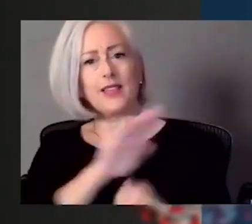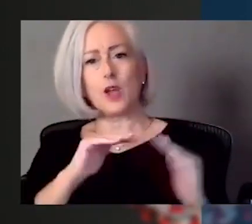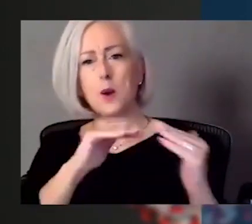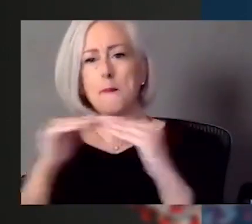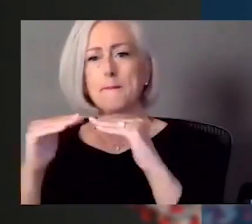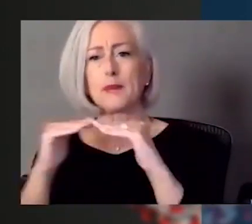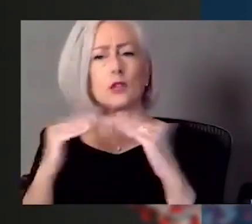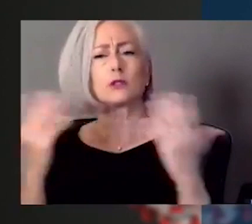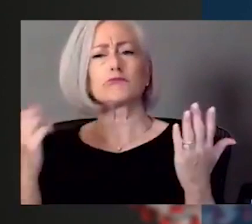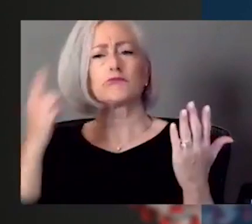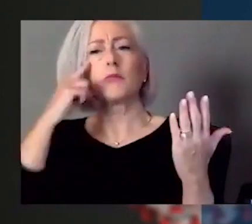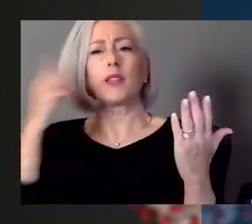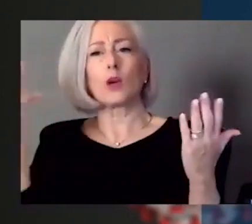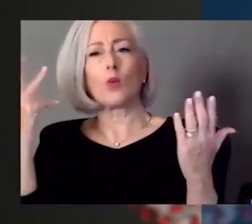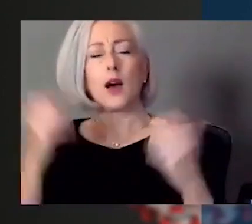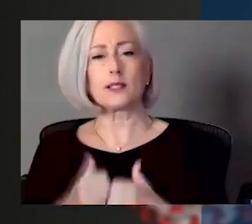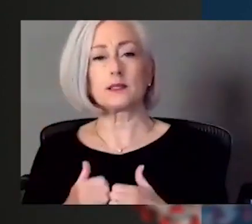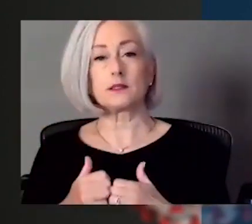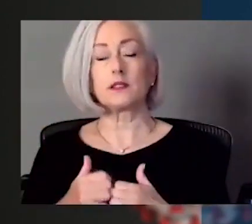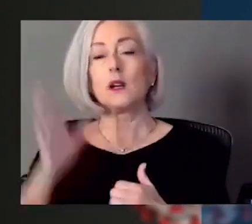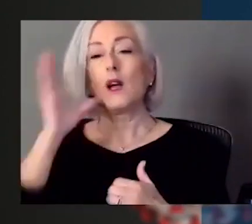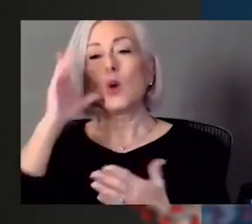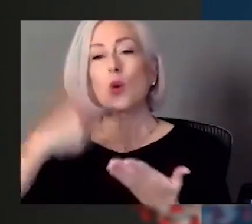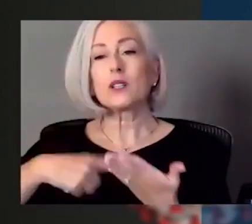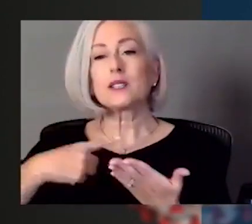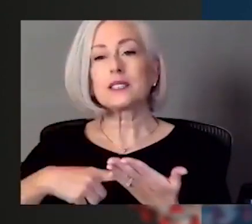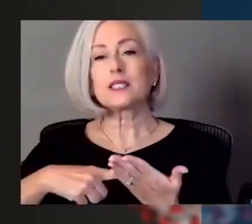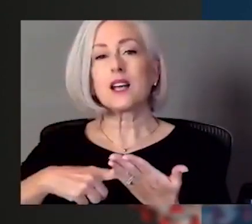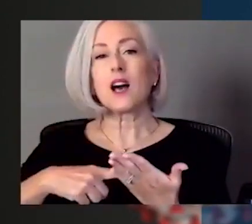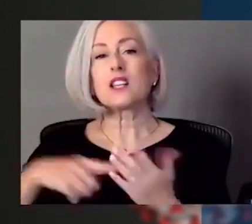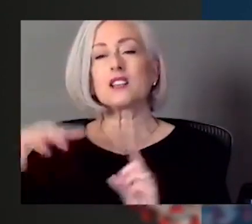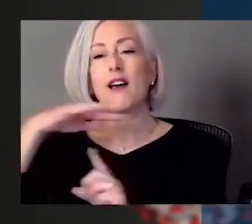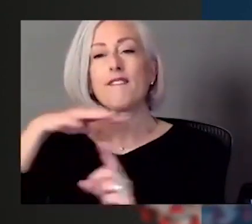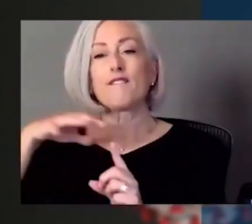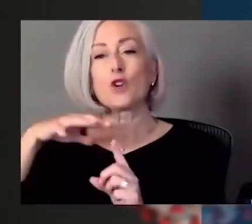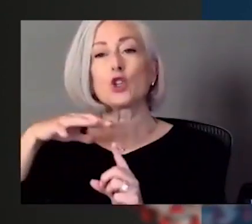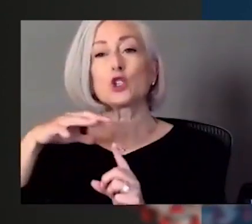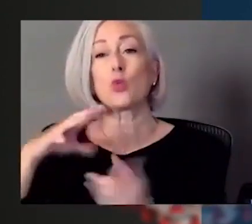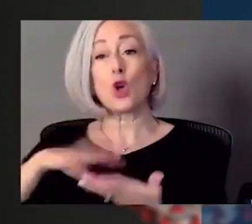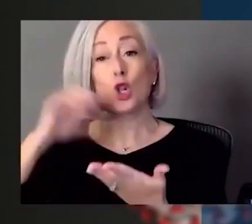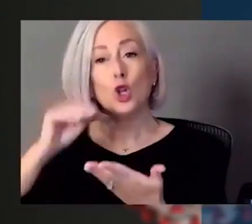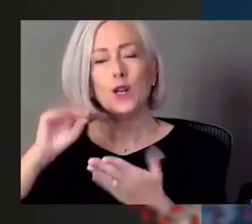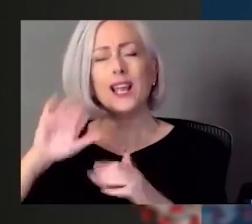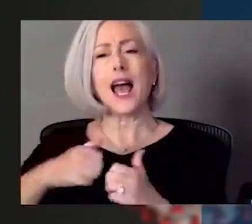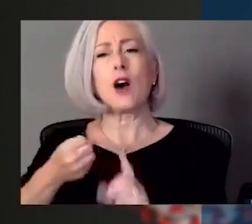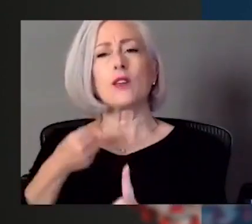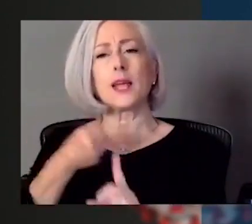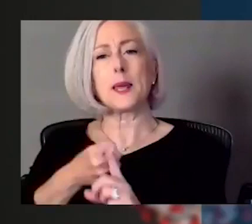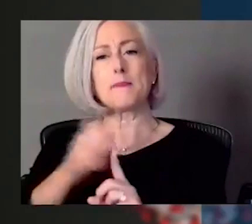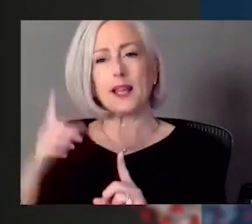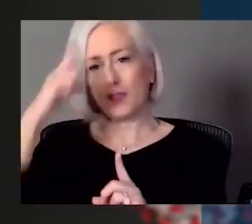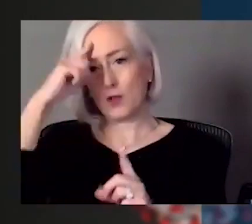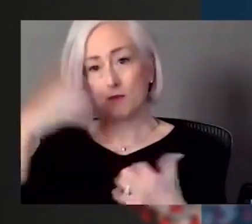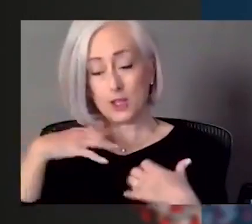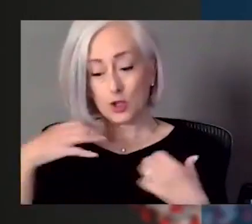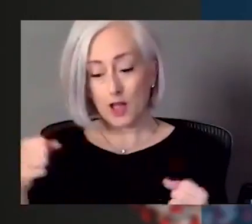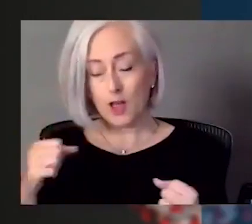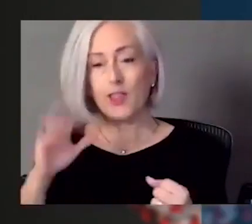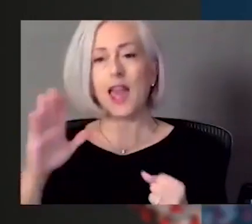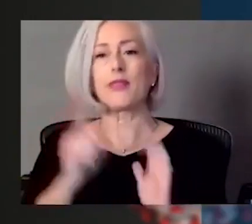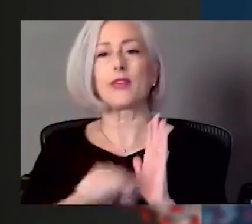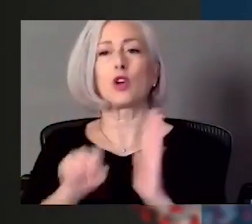We're also going to talk about how virtual learning impacted their mental health and grades. Should be very enlightening. I do feel, you know, I had to do my